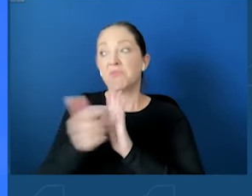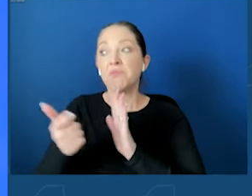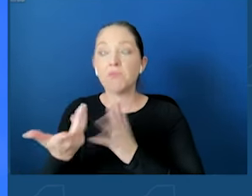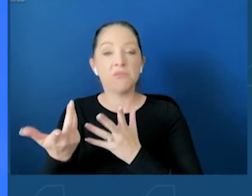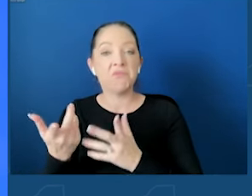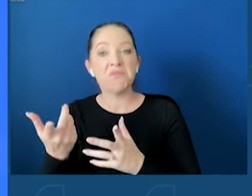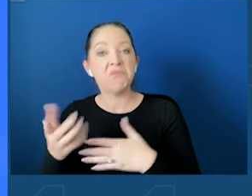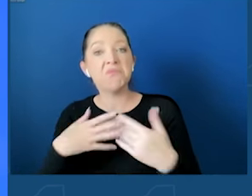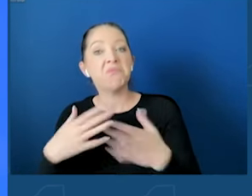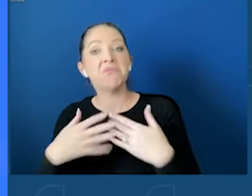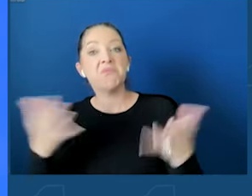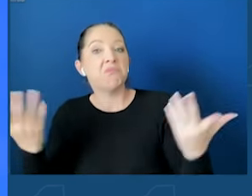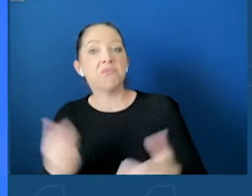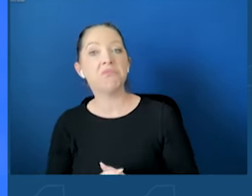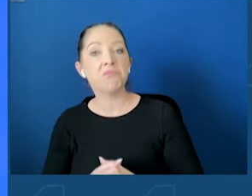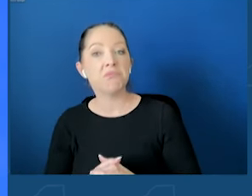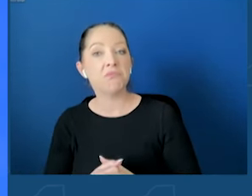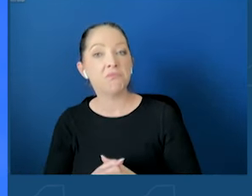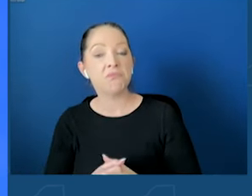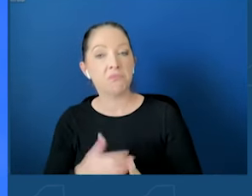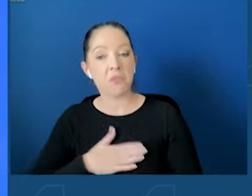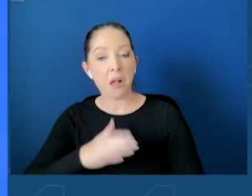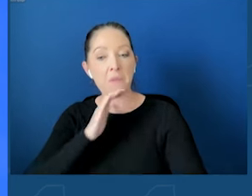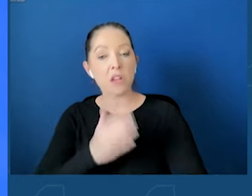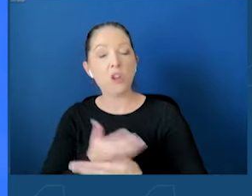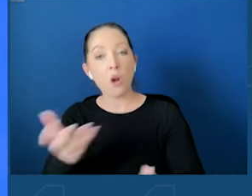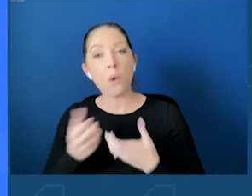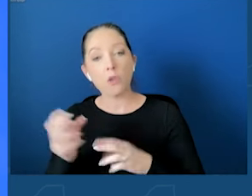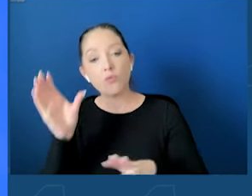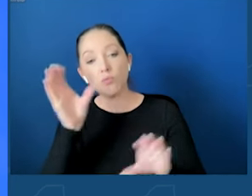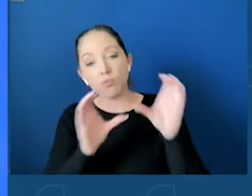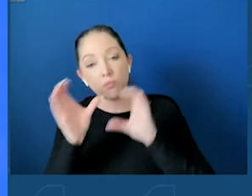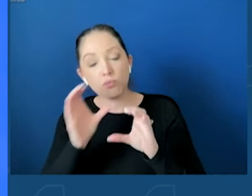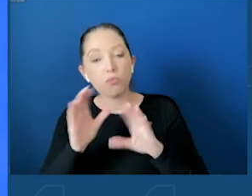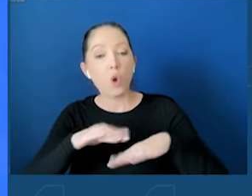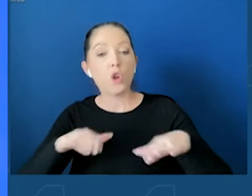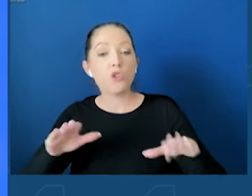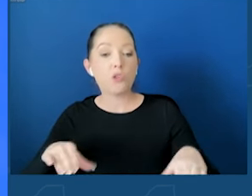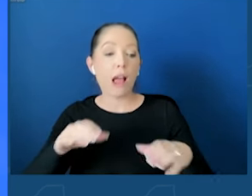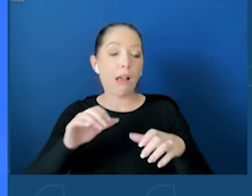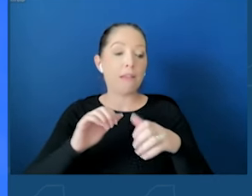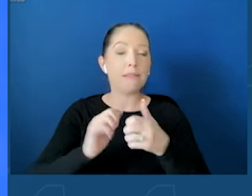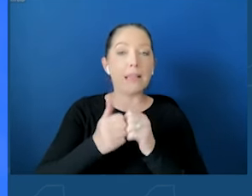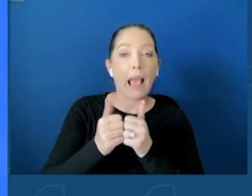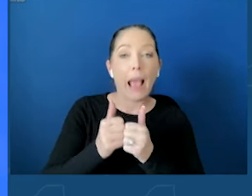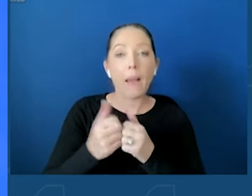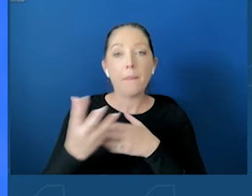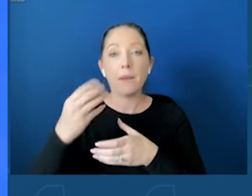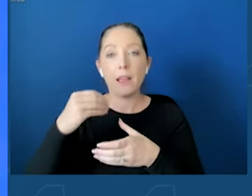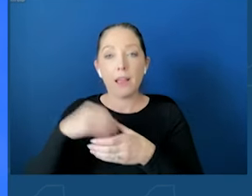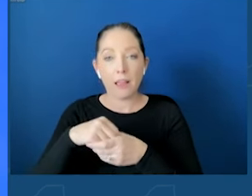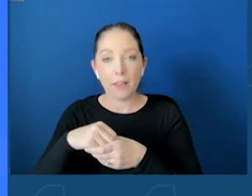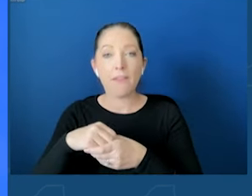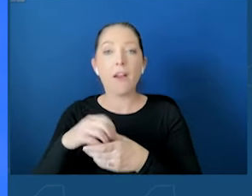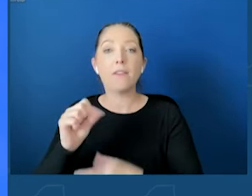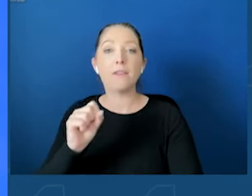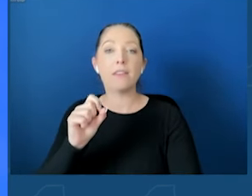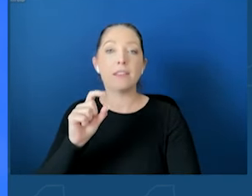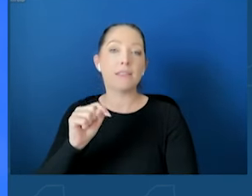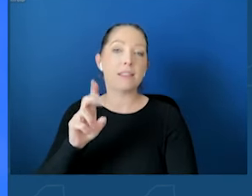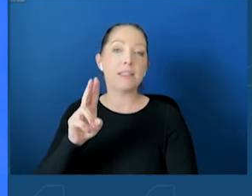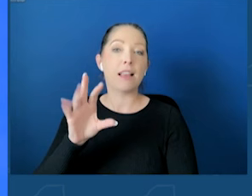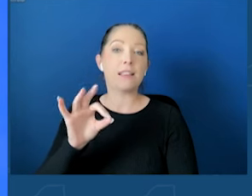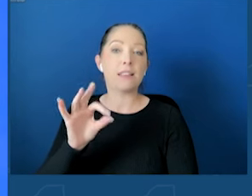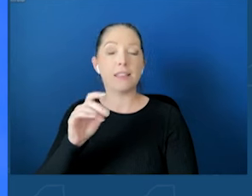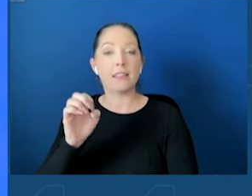-oriented material, specifically a child's online game that involves stuffed animals. She's 21 now, so those little